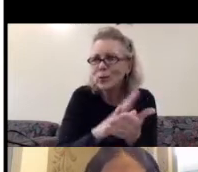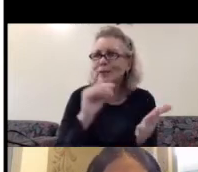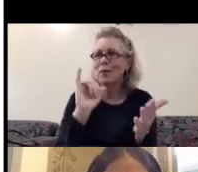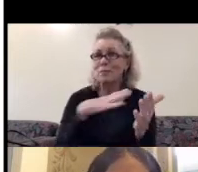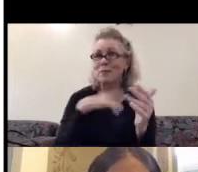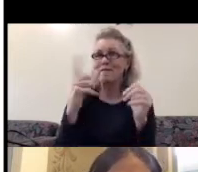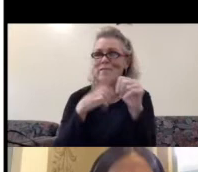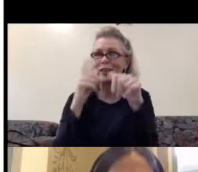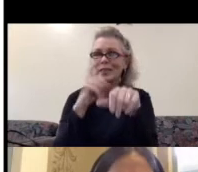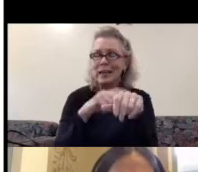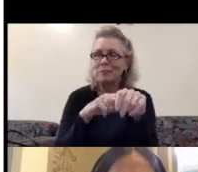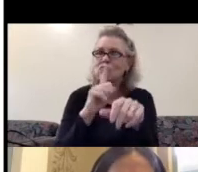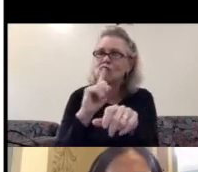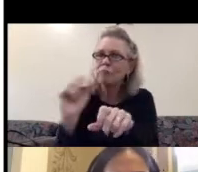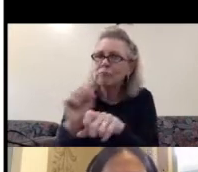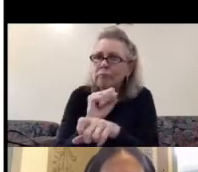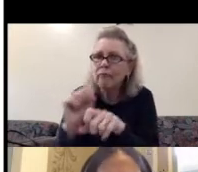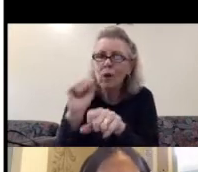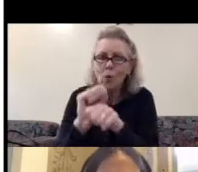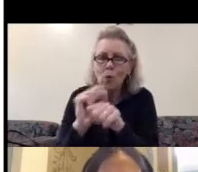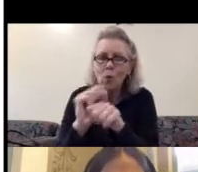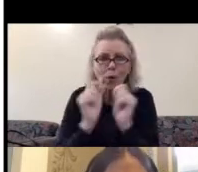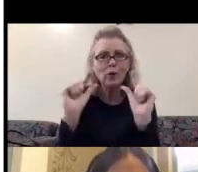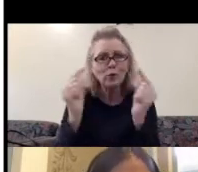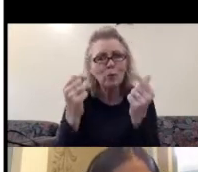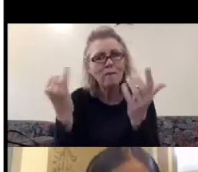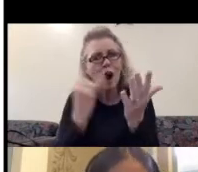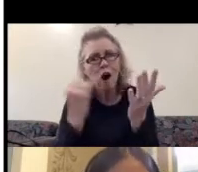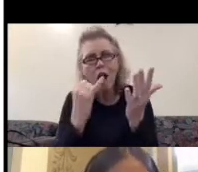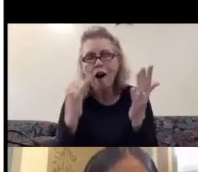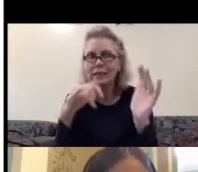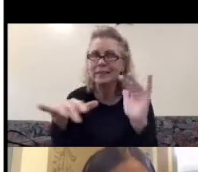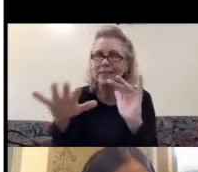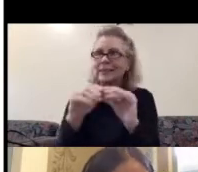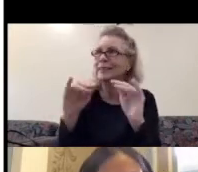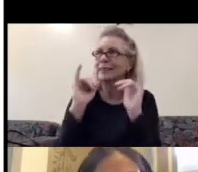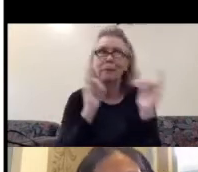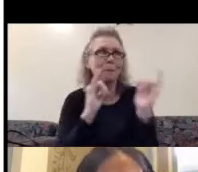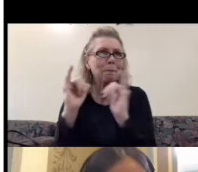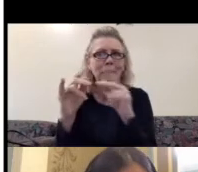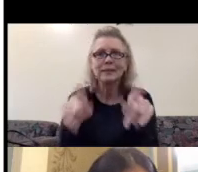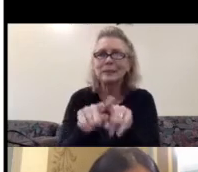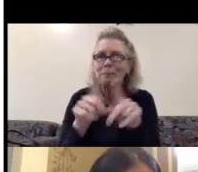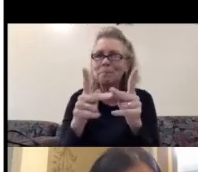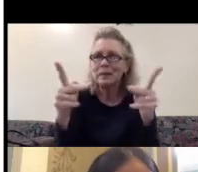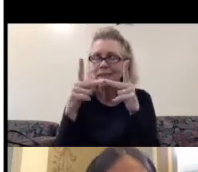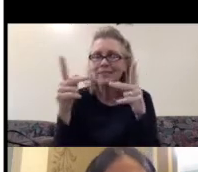to be actually working with a group of artists in the same place. Next one, please.